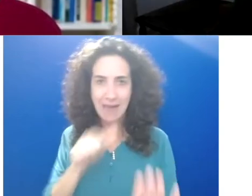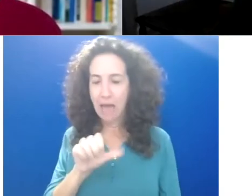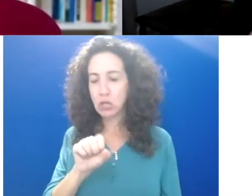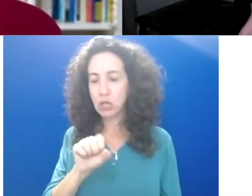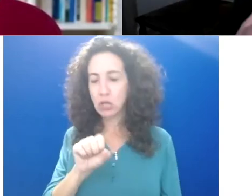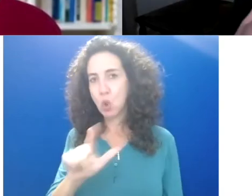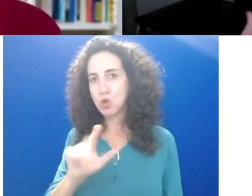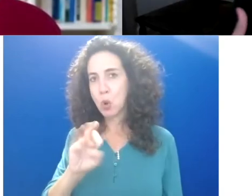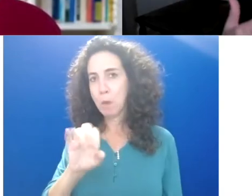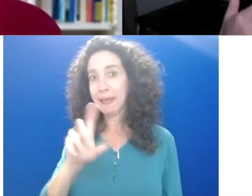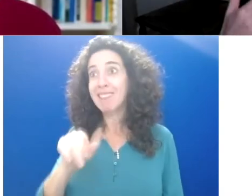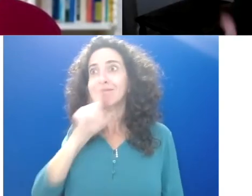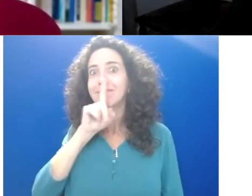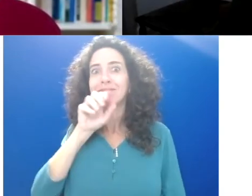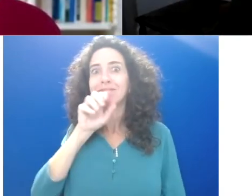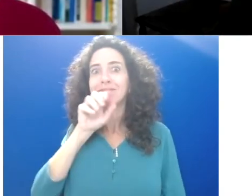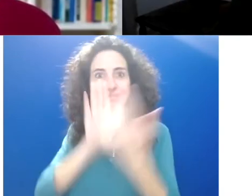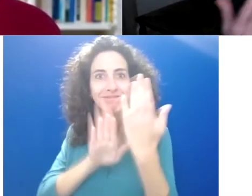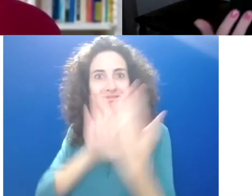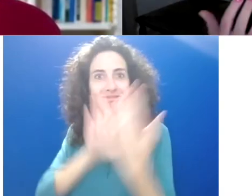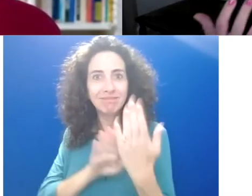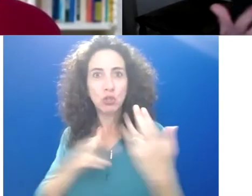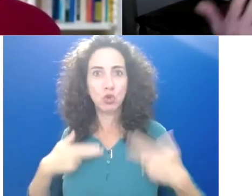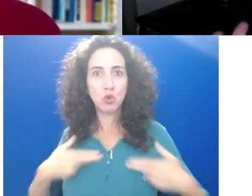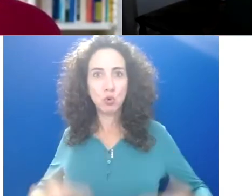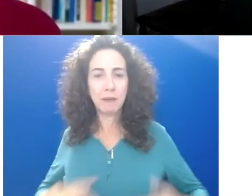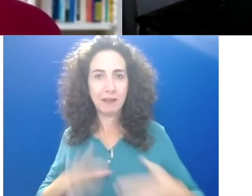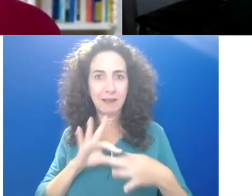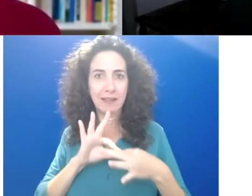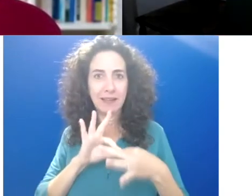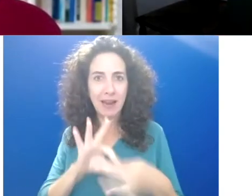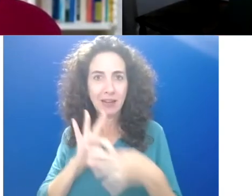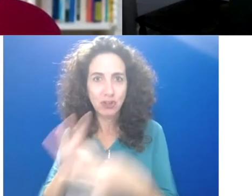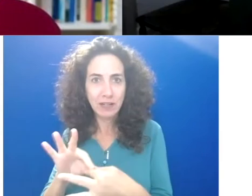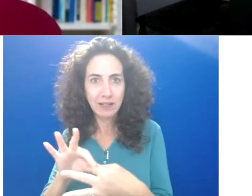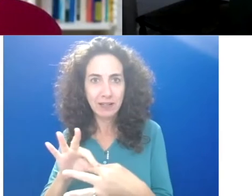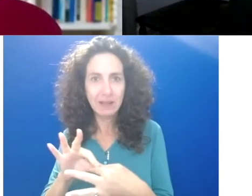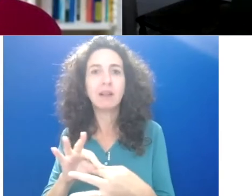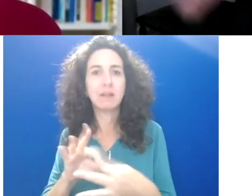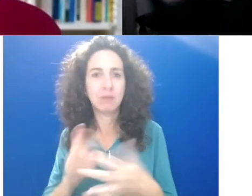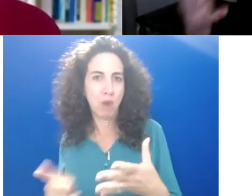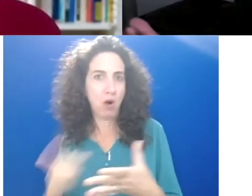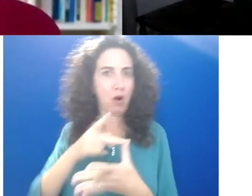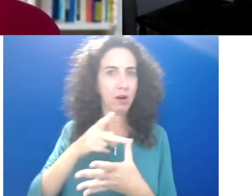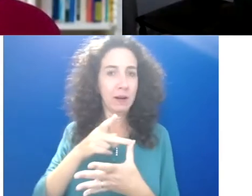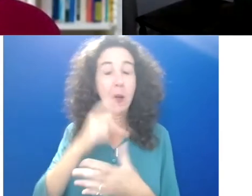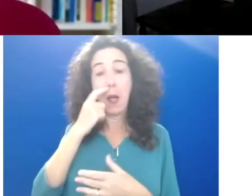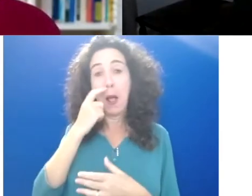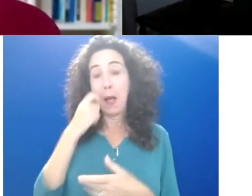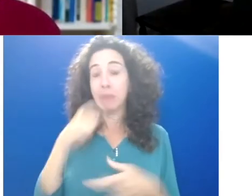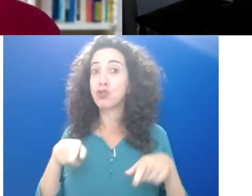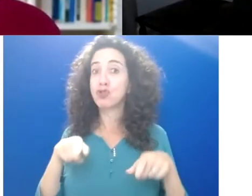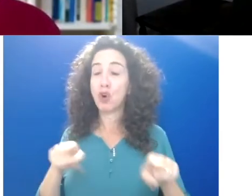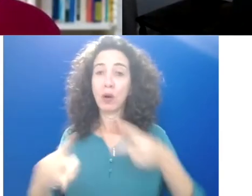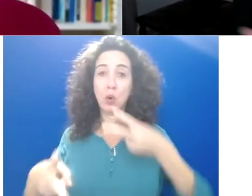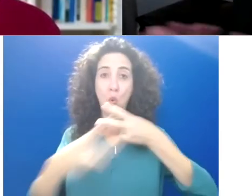connection, once you realize that that is really important and you make it a, then you make it a priority. So during the peak of lockdowns last